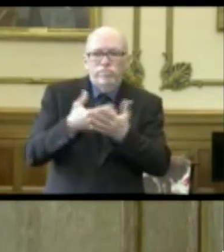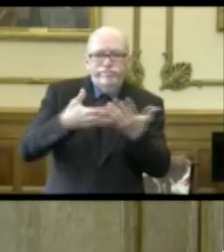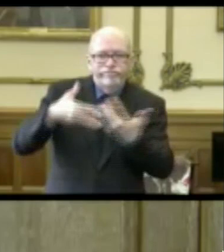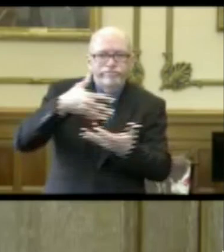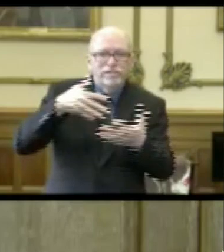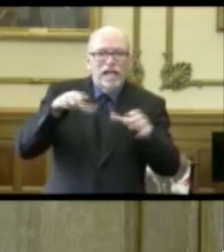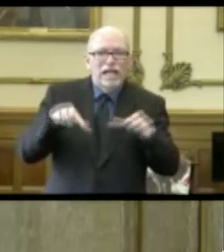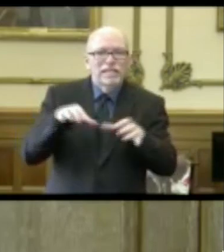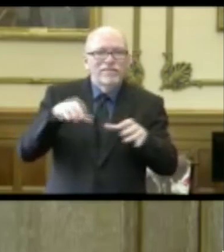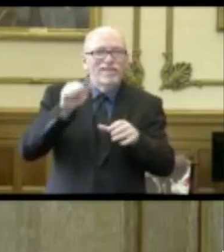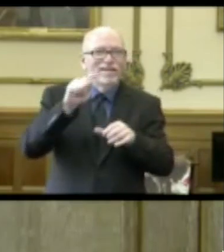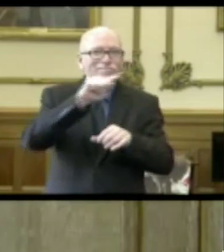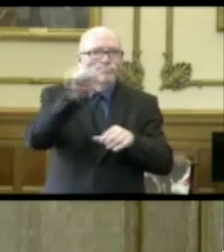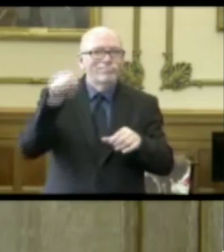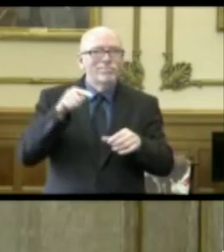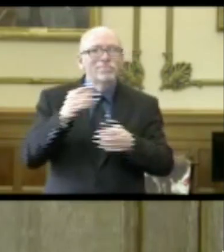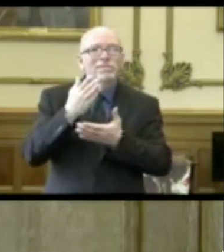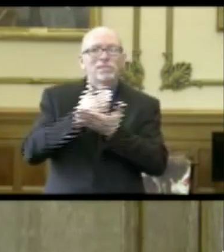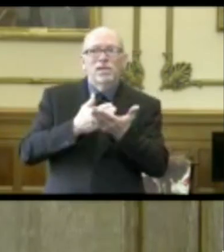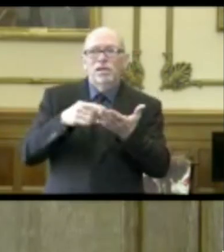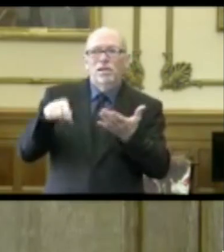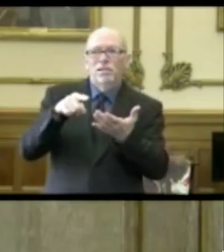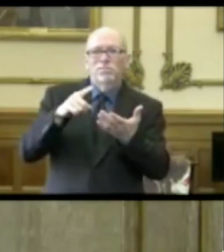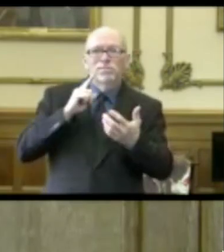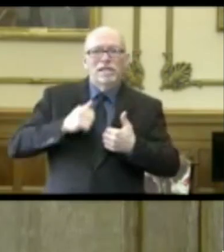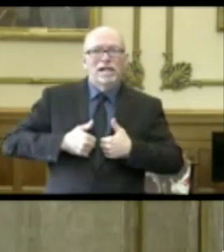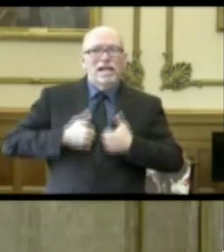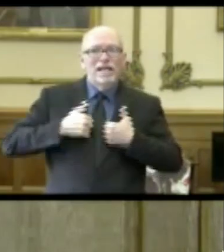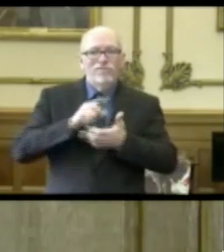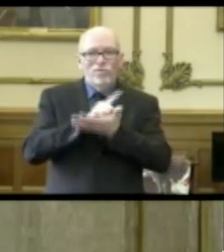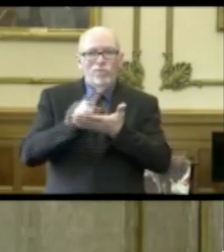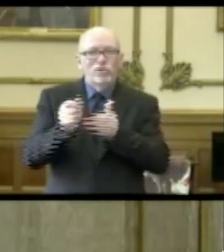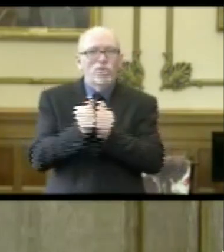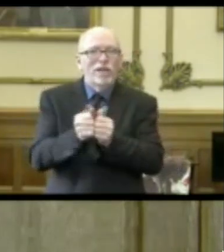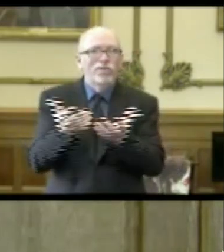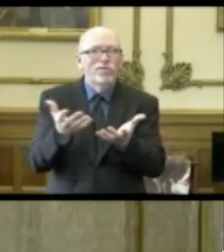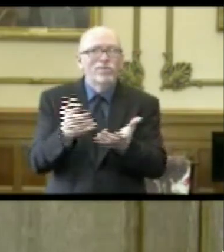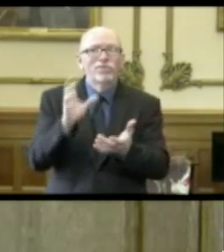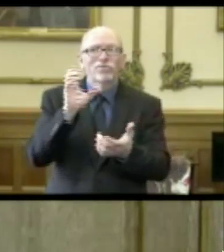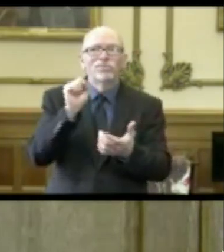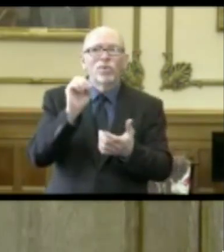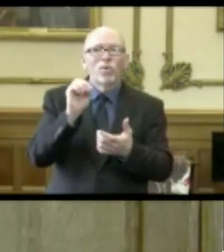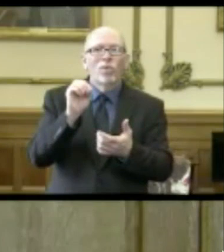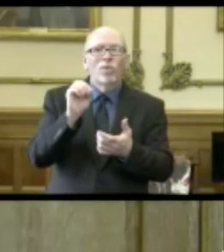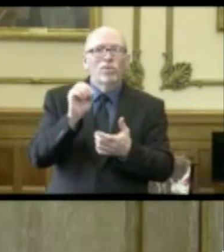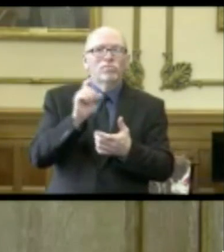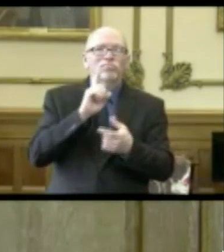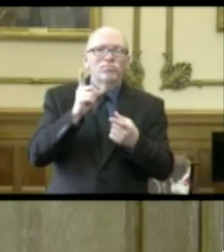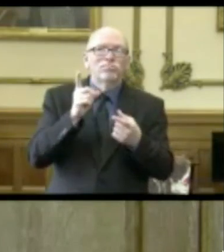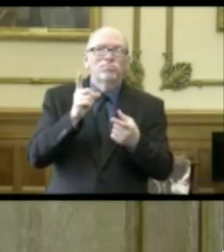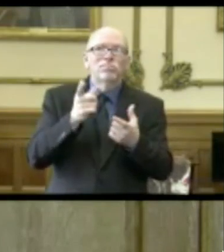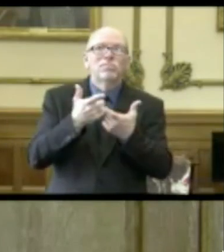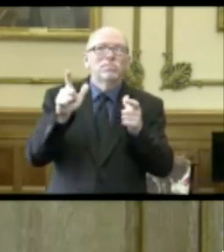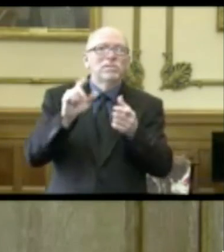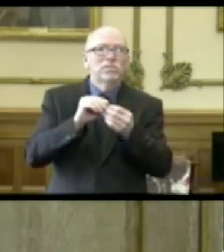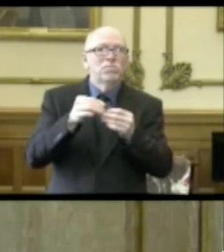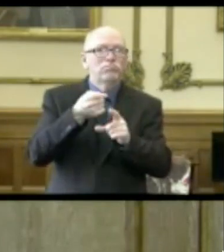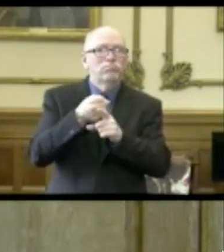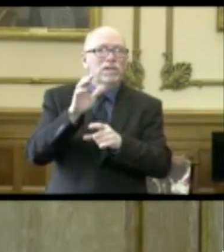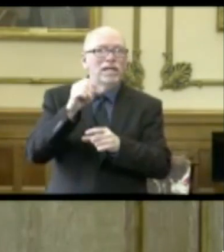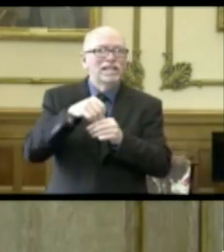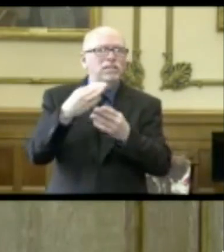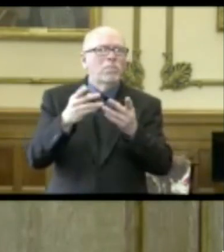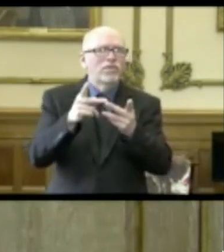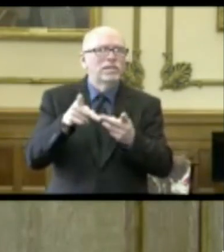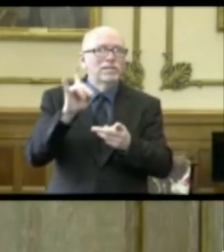congregate activity there. Some of them even live during the week together. And so there certainly have been a significant number of cases in some